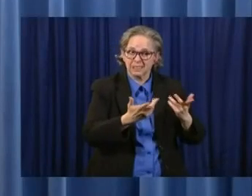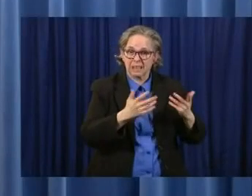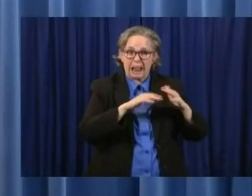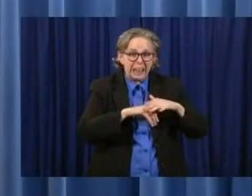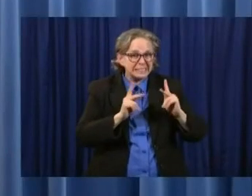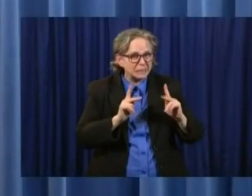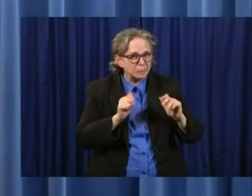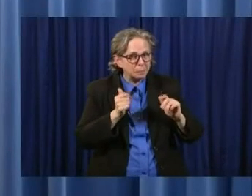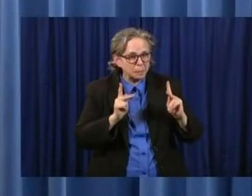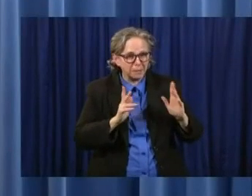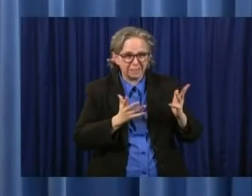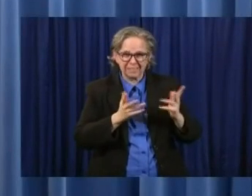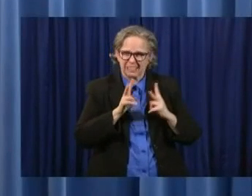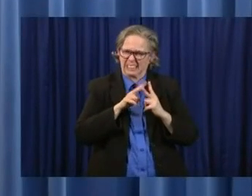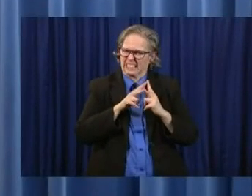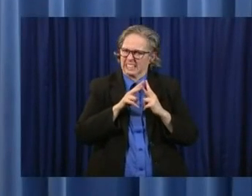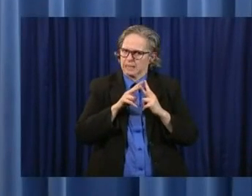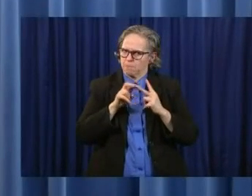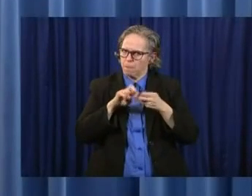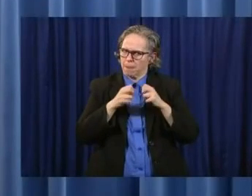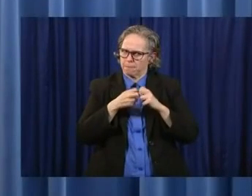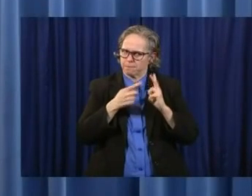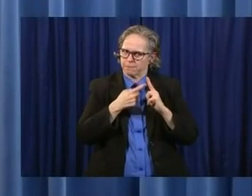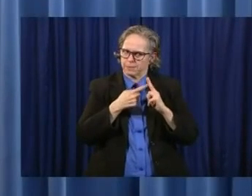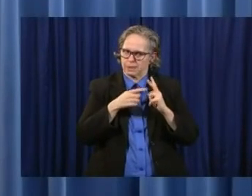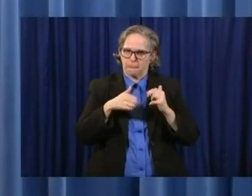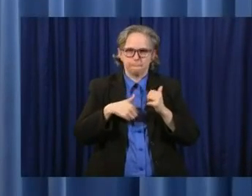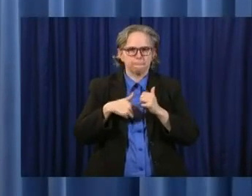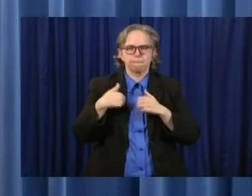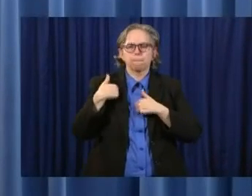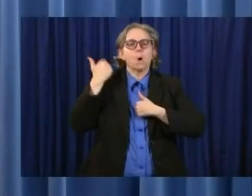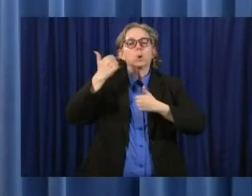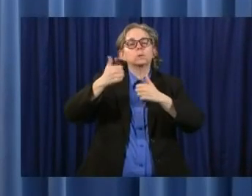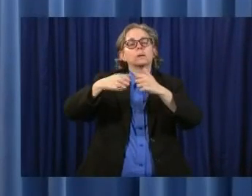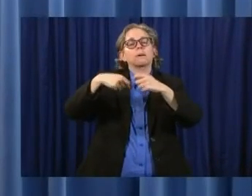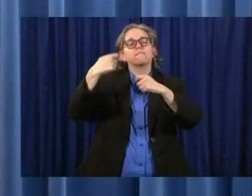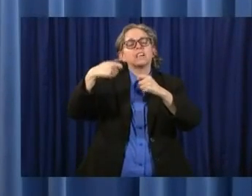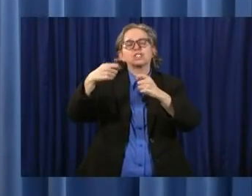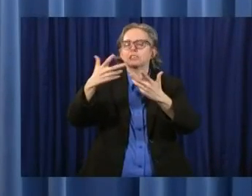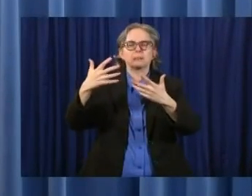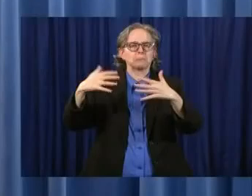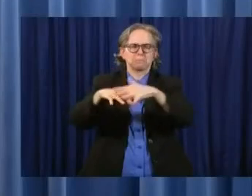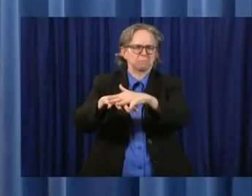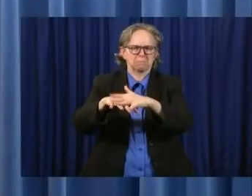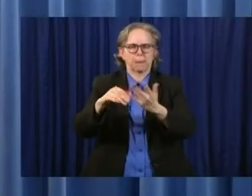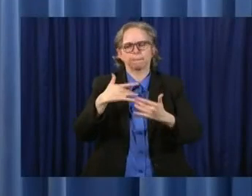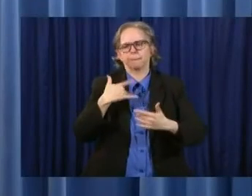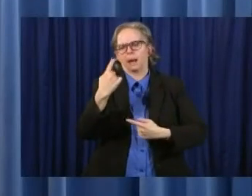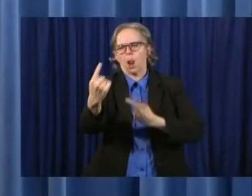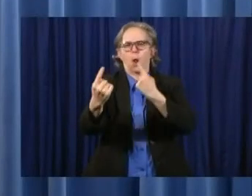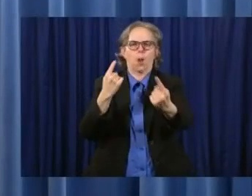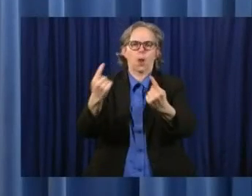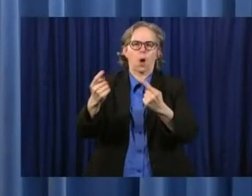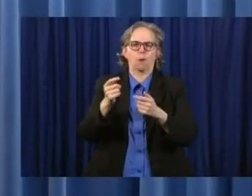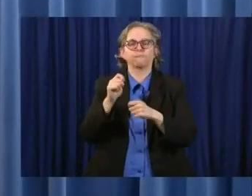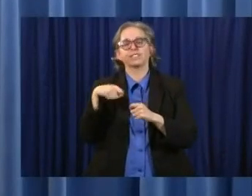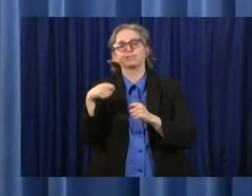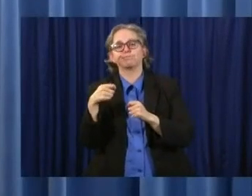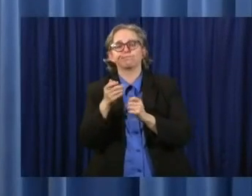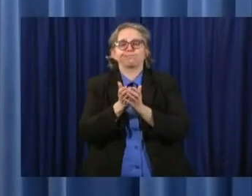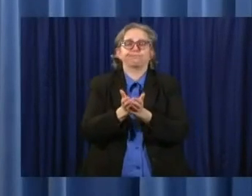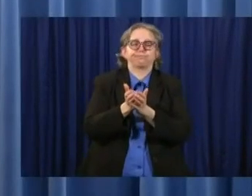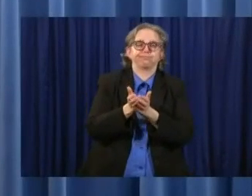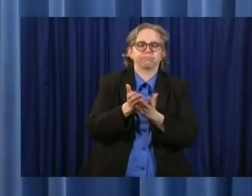You know, most fishermen don't want to be around a lot of other fishermen. So, that's not ever been a high worry.